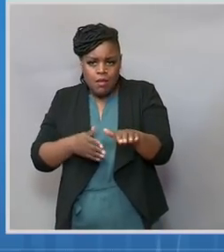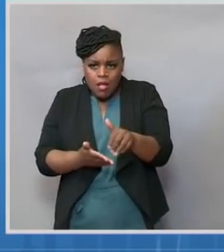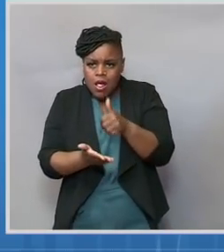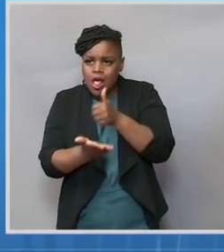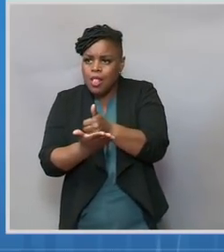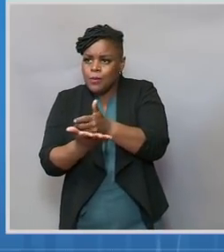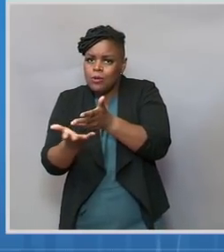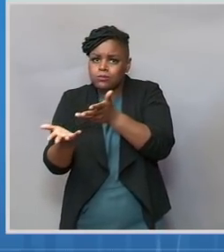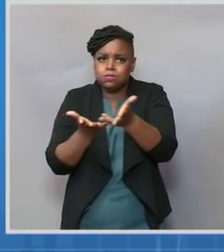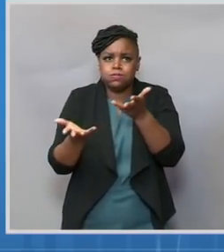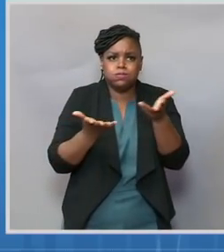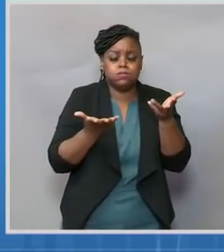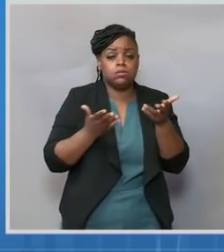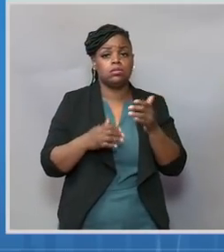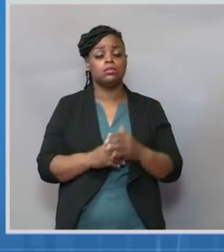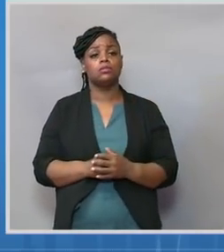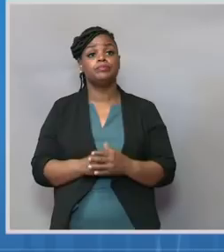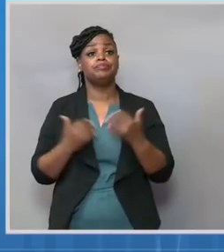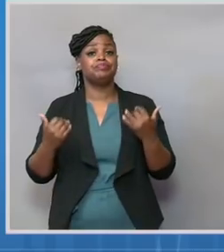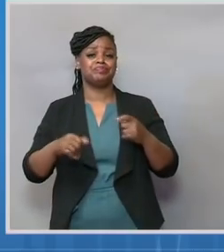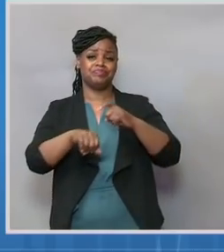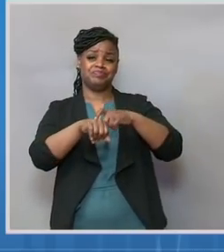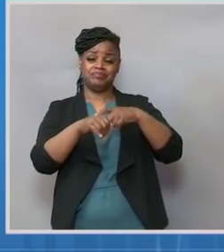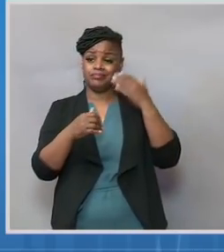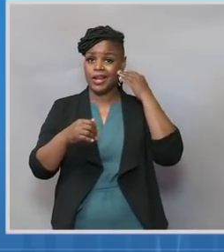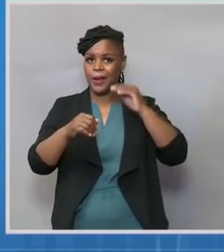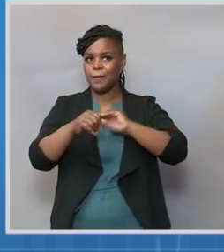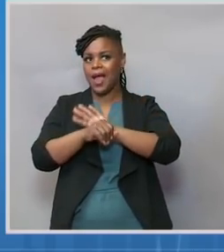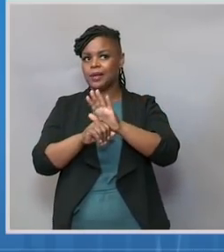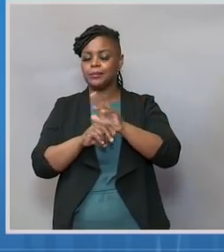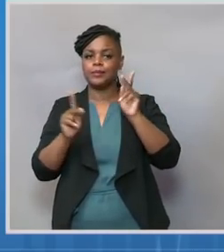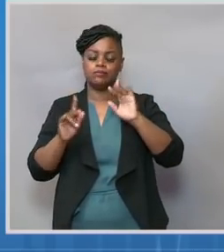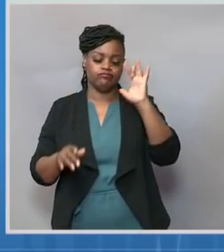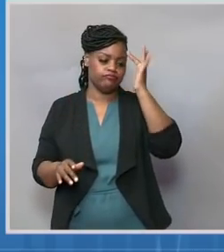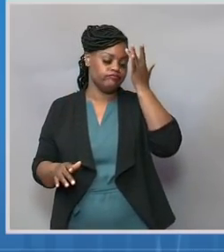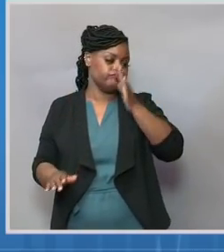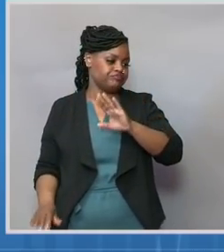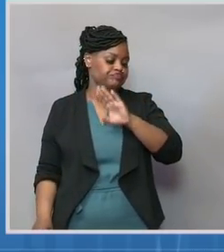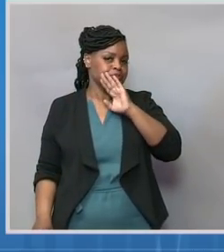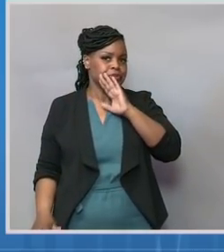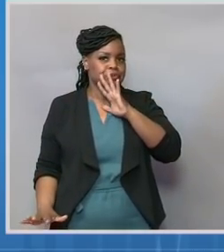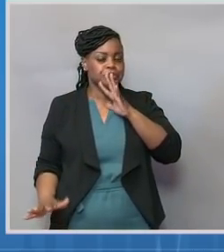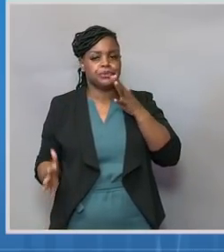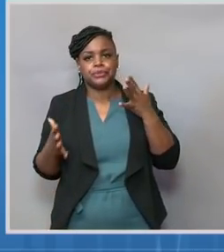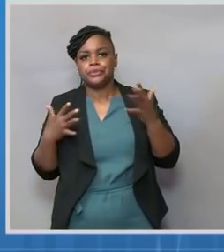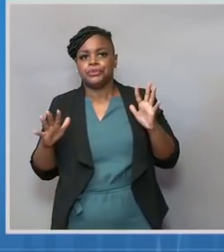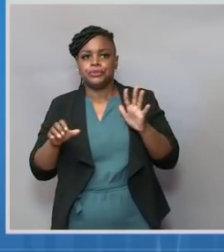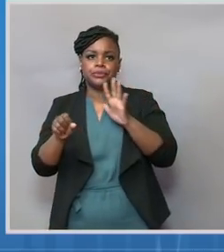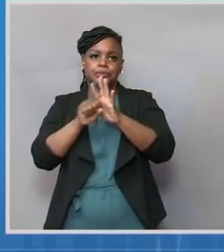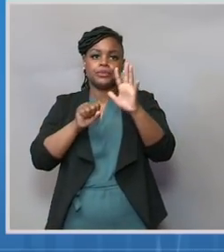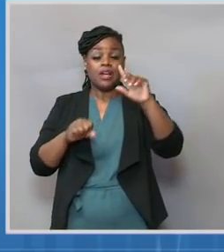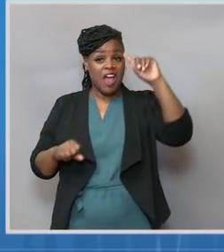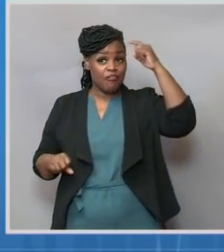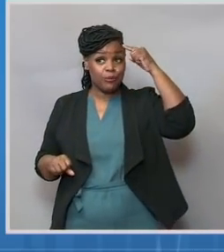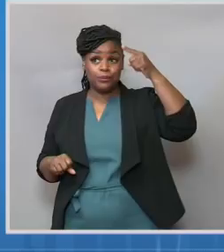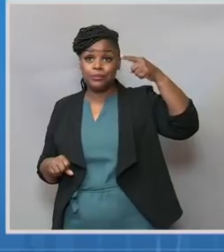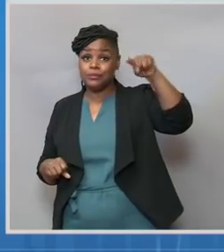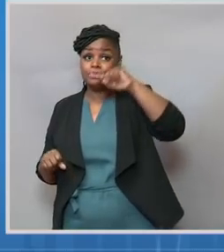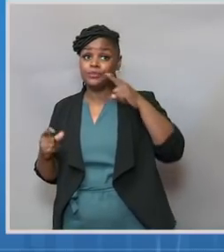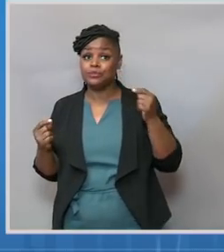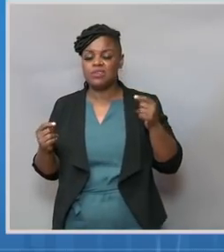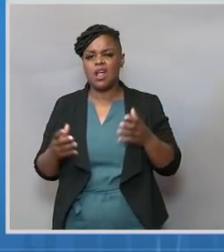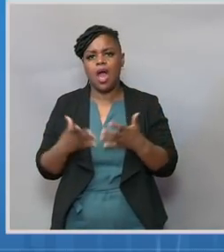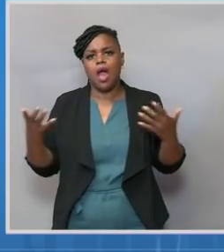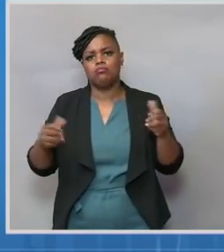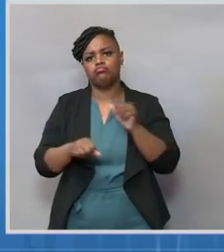And I know also at these briefings, we share with you what the government is doing to address the pandemic. And there's a lot happening in that department. But to